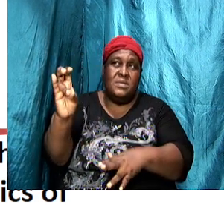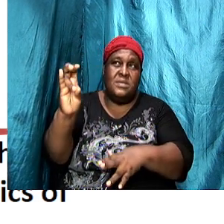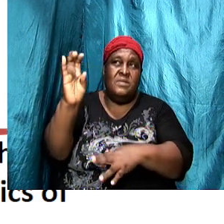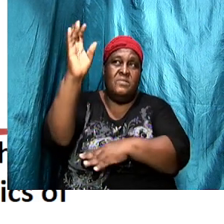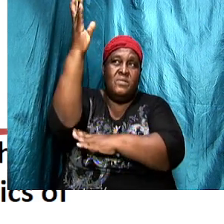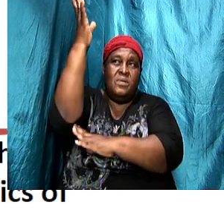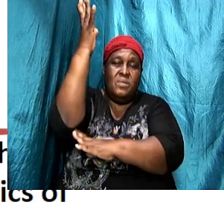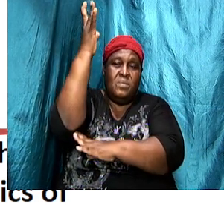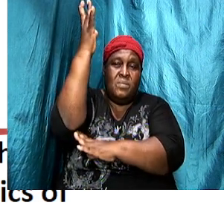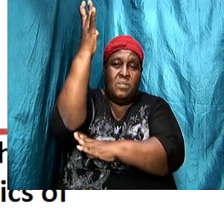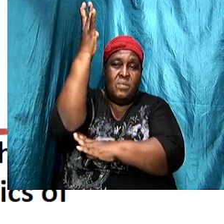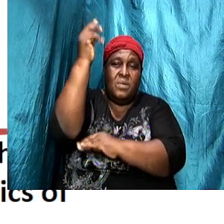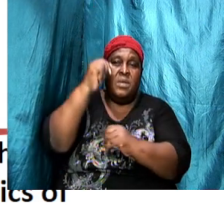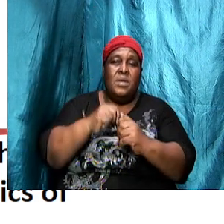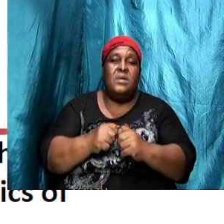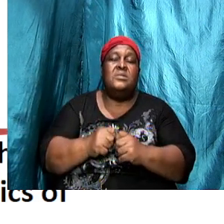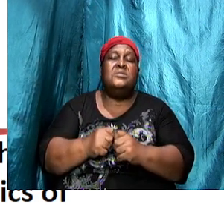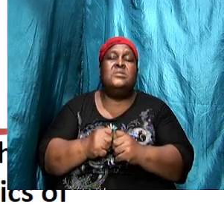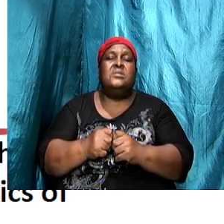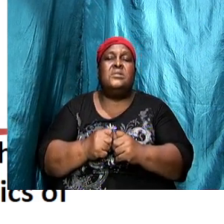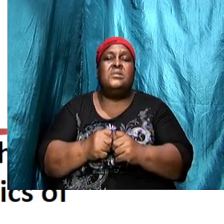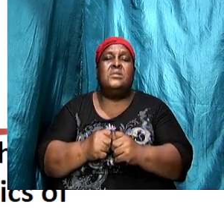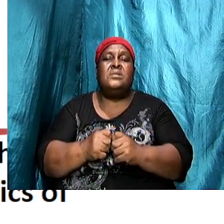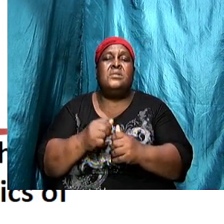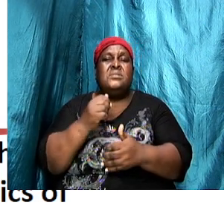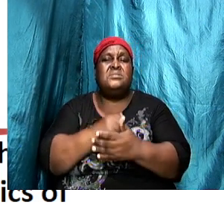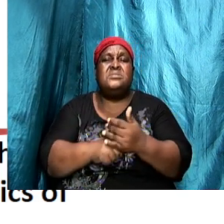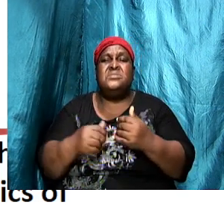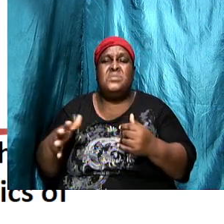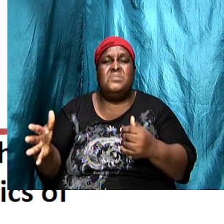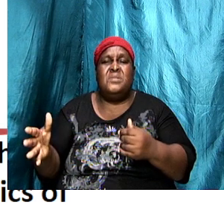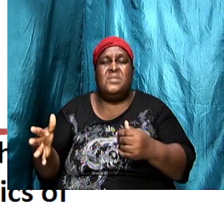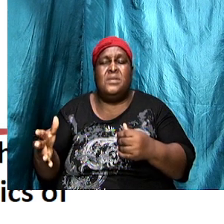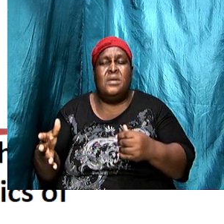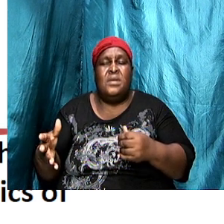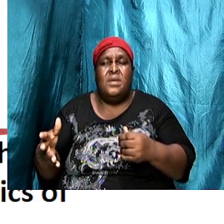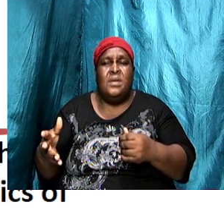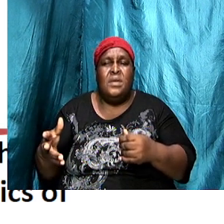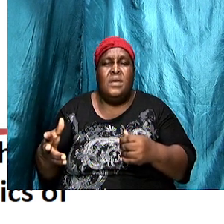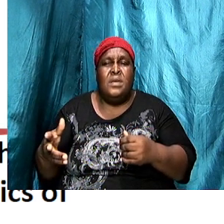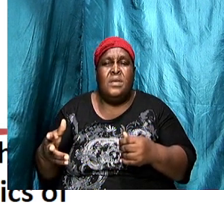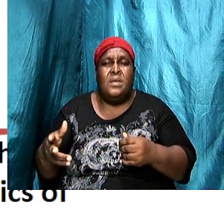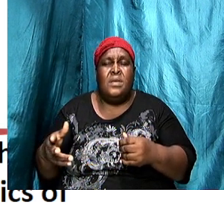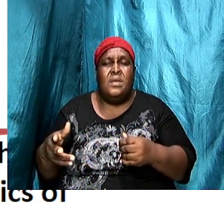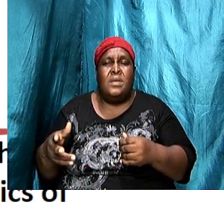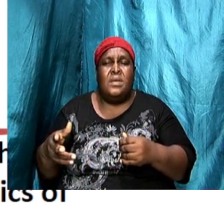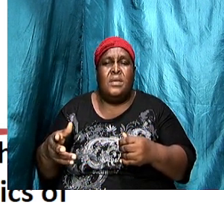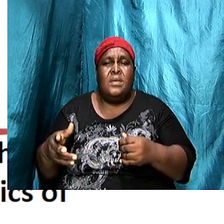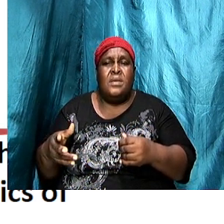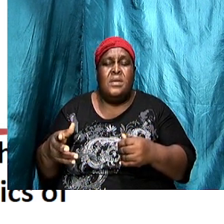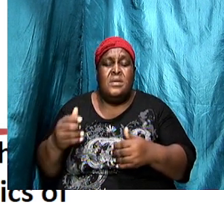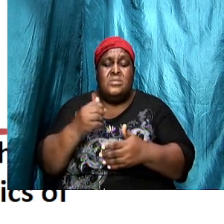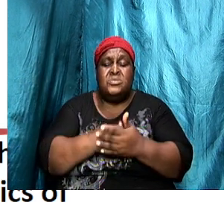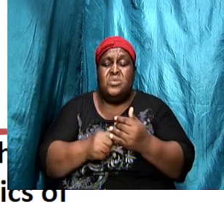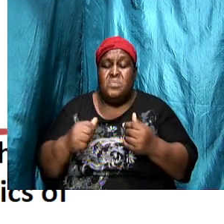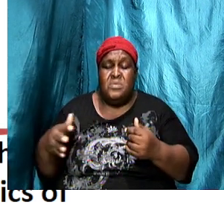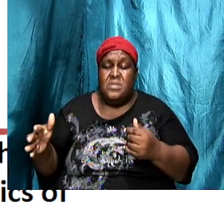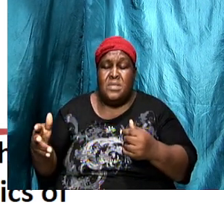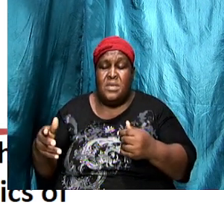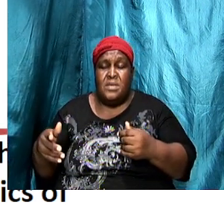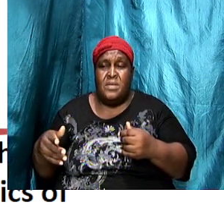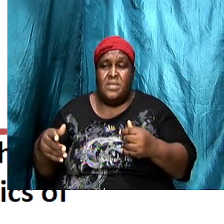candlesticks. there is something that strikes us brothers and sisters, there is something that jumps out at us.